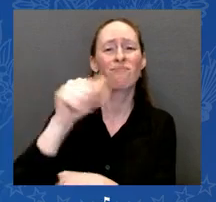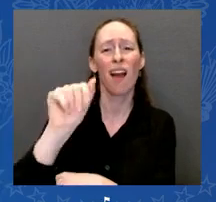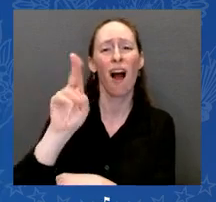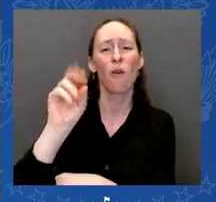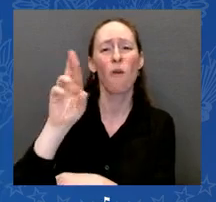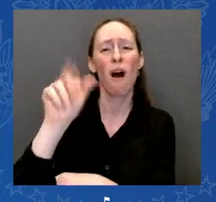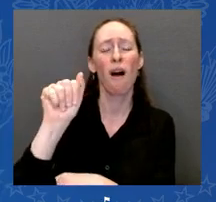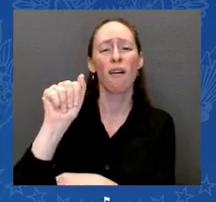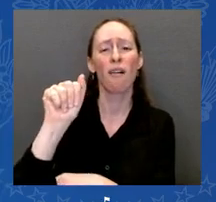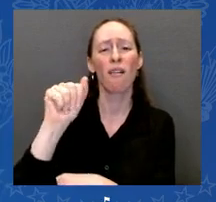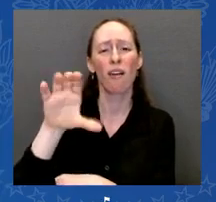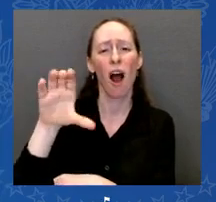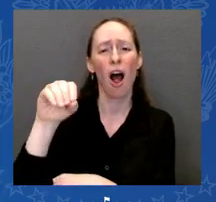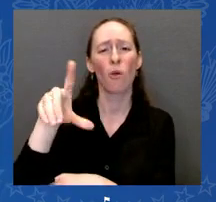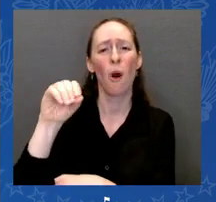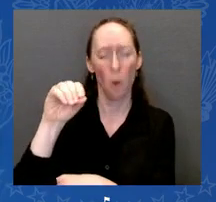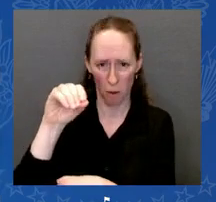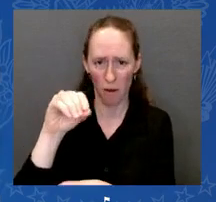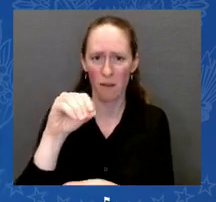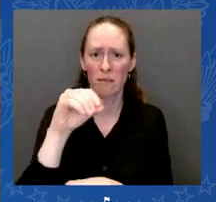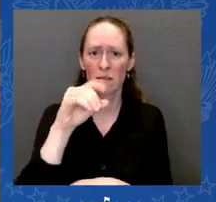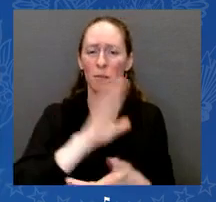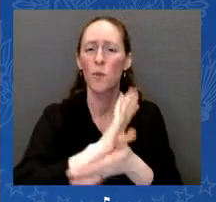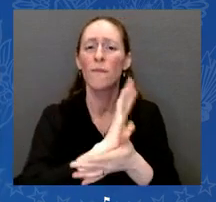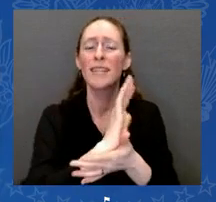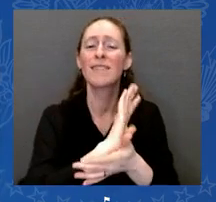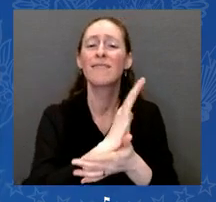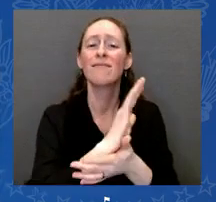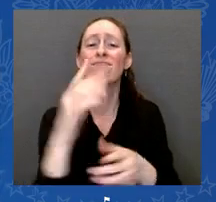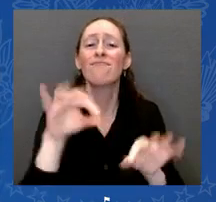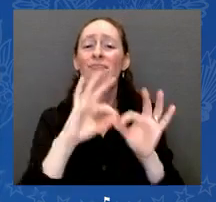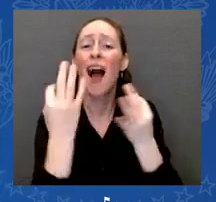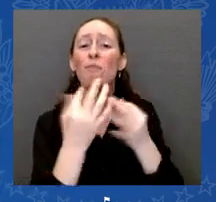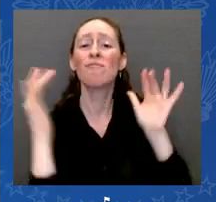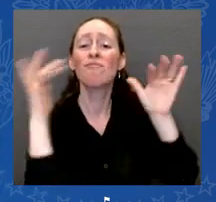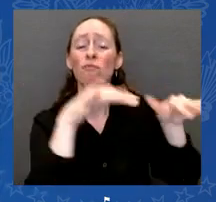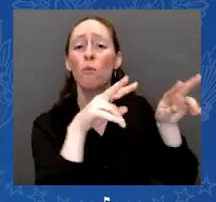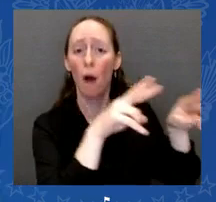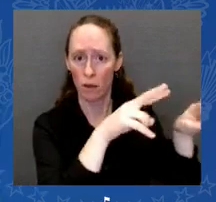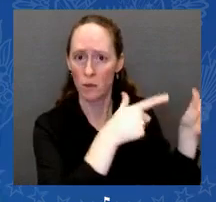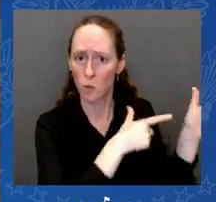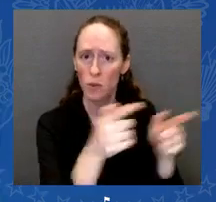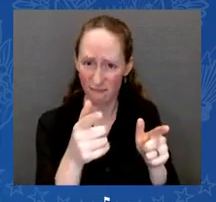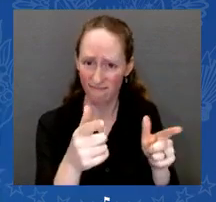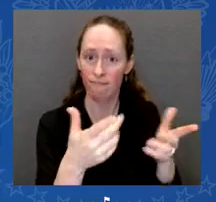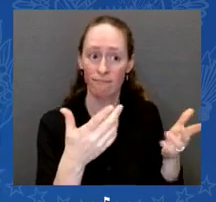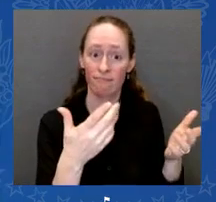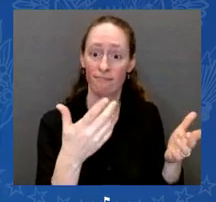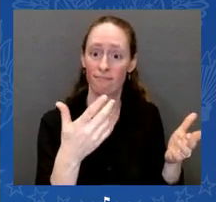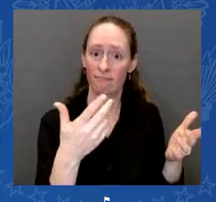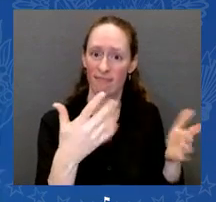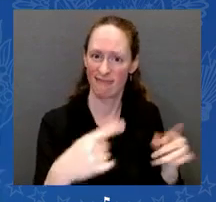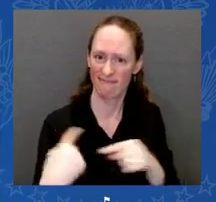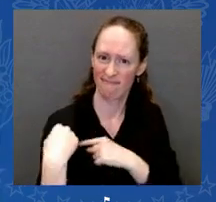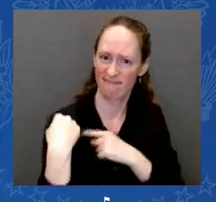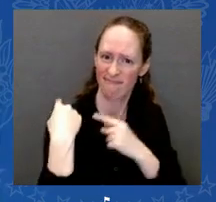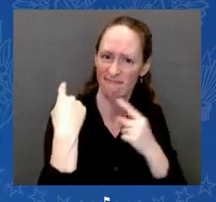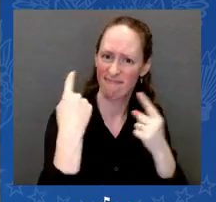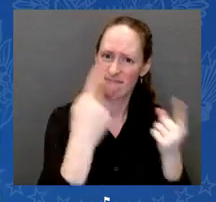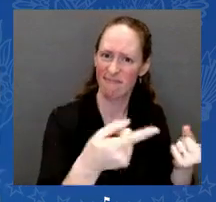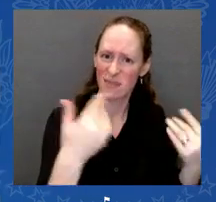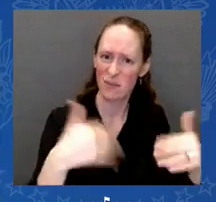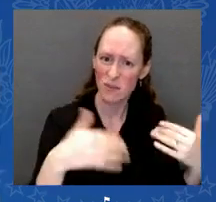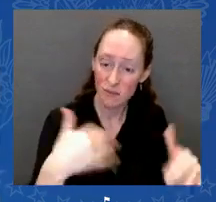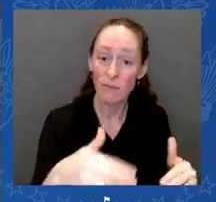of the Sandy Hook tragedy. Since 12 moviegoers were killed and 58 others were injured in Aurora and